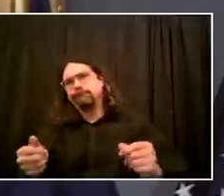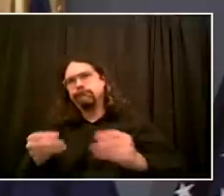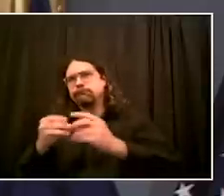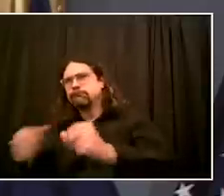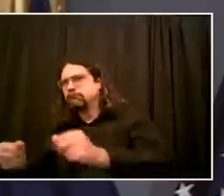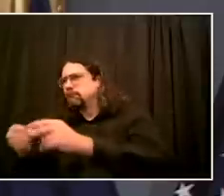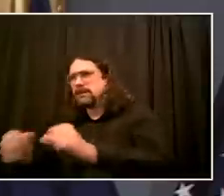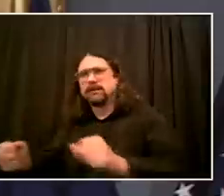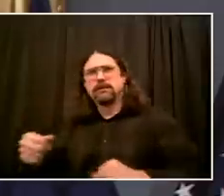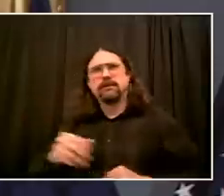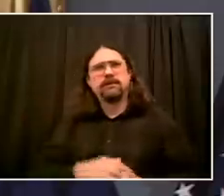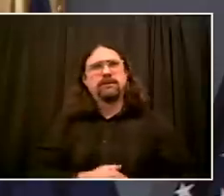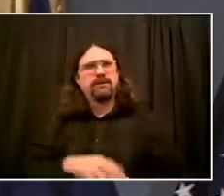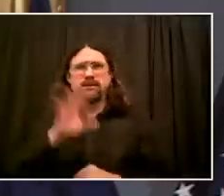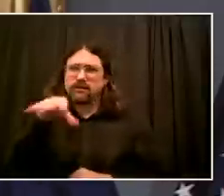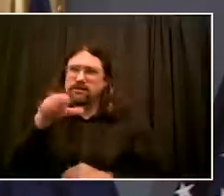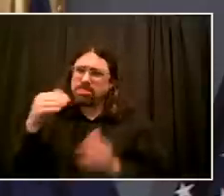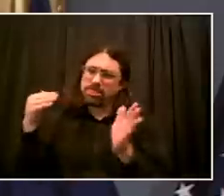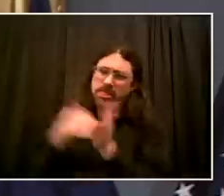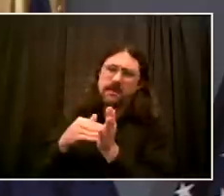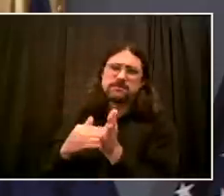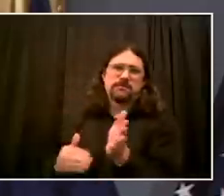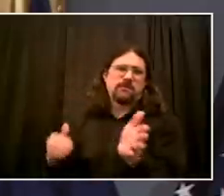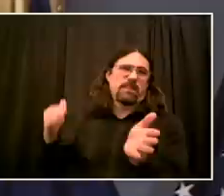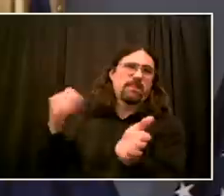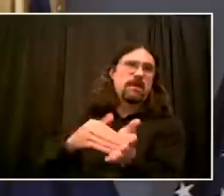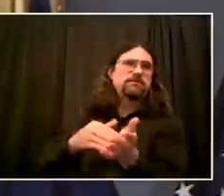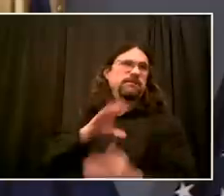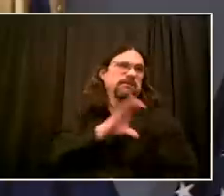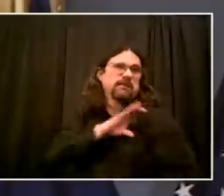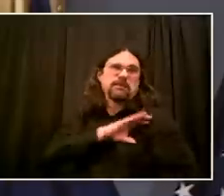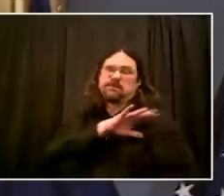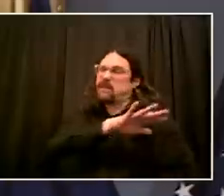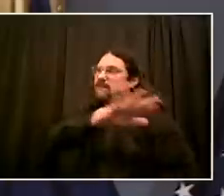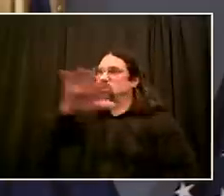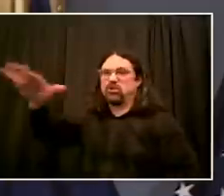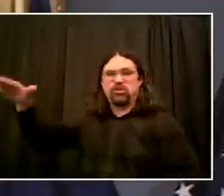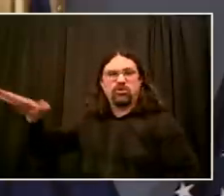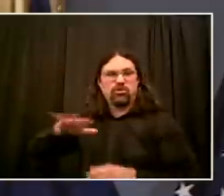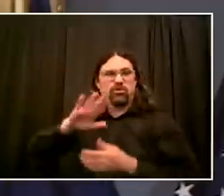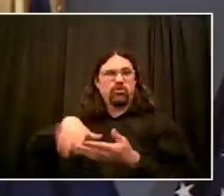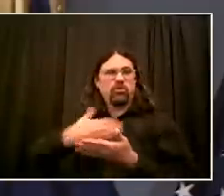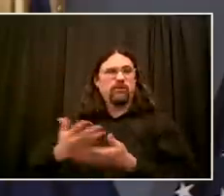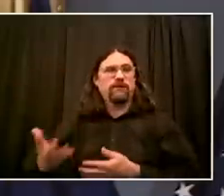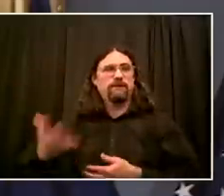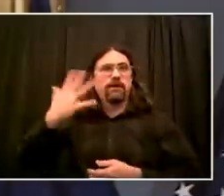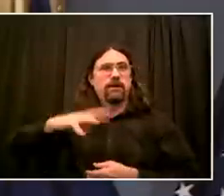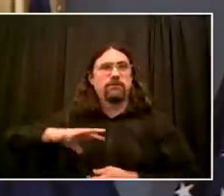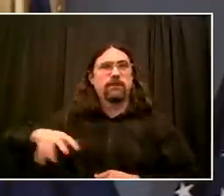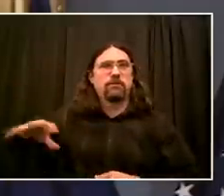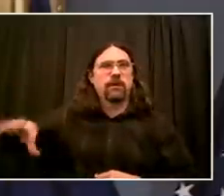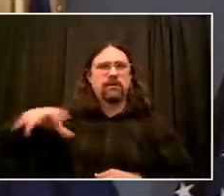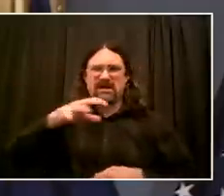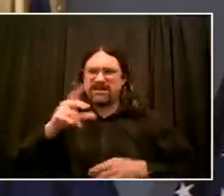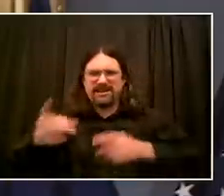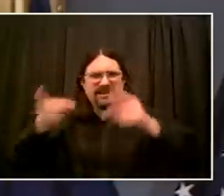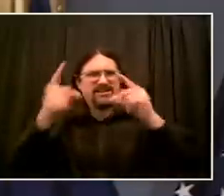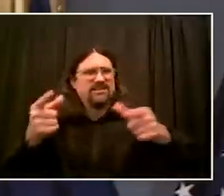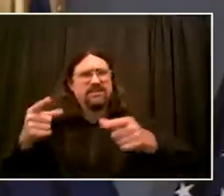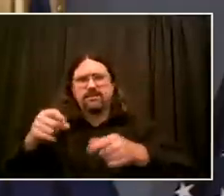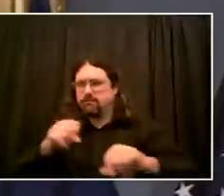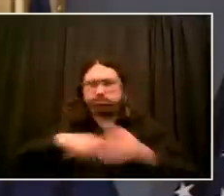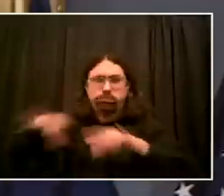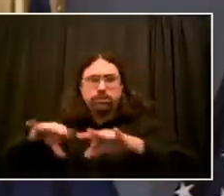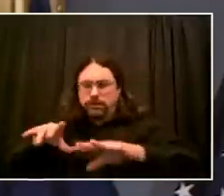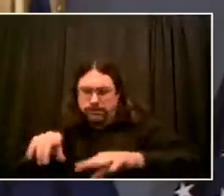lot of restraint under very, very difficult circumstances. And I'm going to keep saying to anyone who is protesting for change,